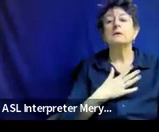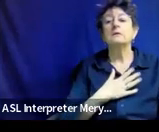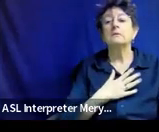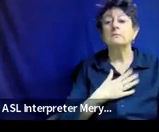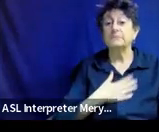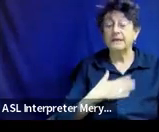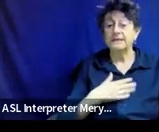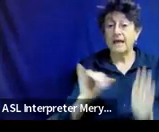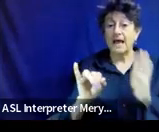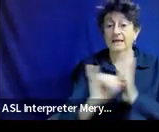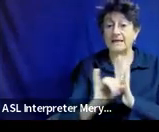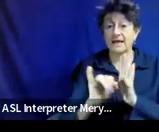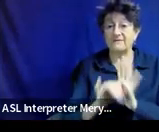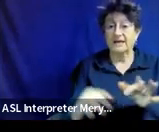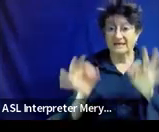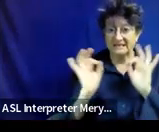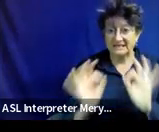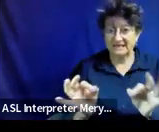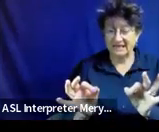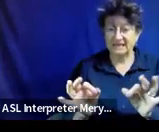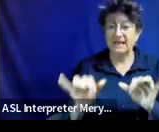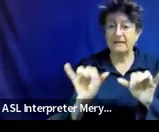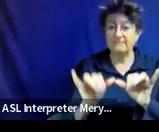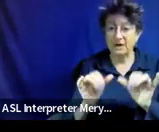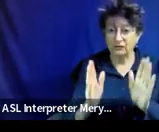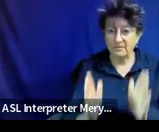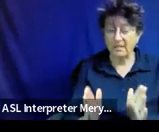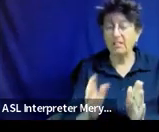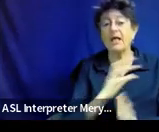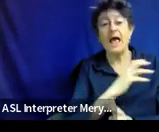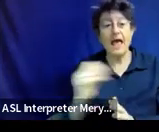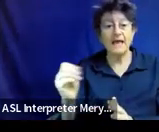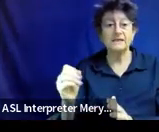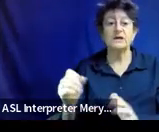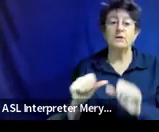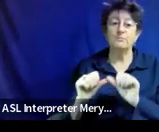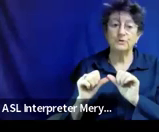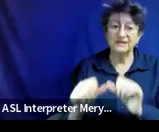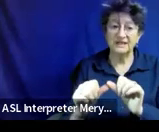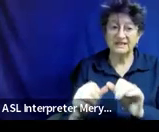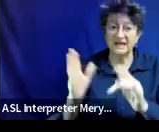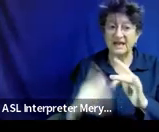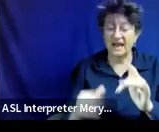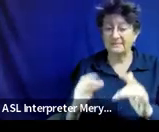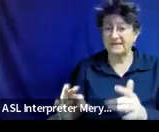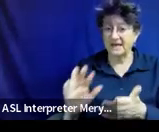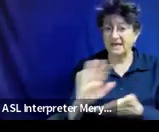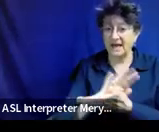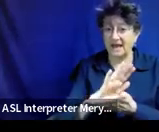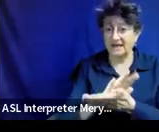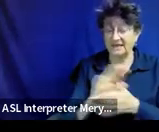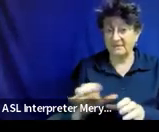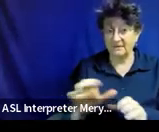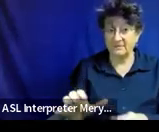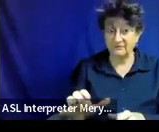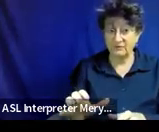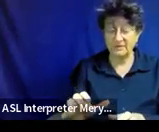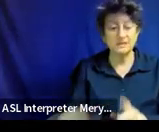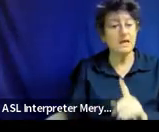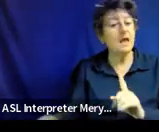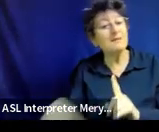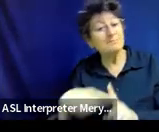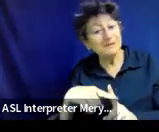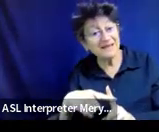distinctly measurable and persistent gaps in academic performance so that should be in 4c also in 4c you need that how statement